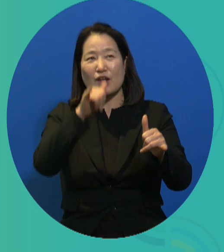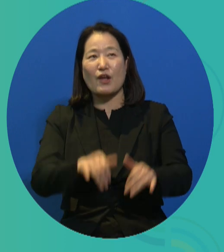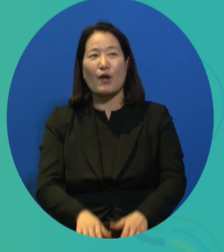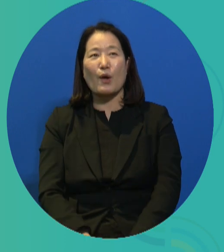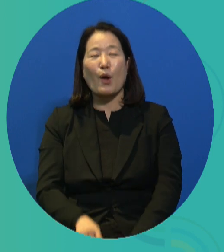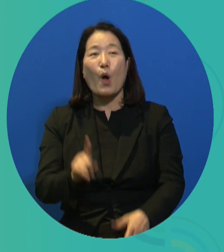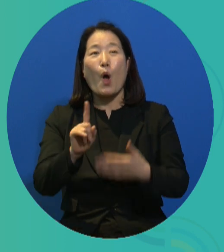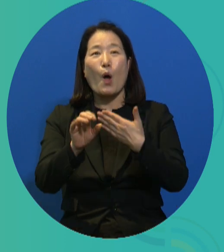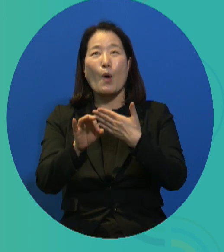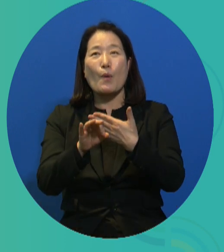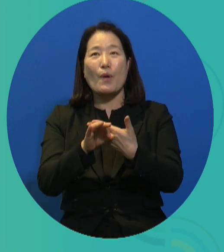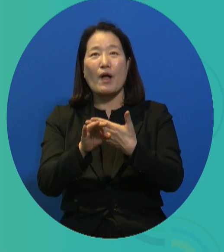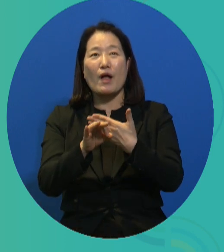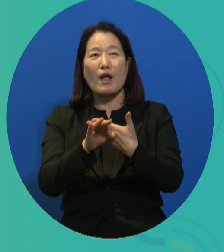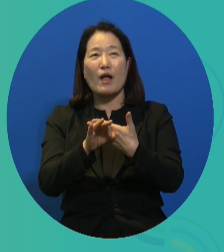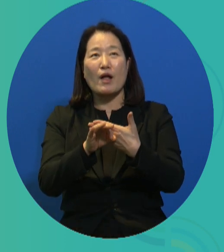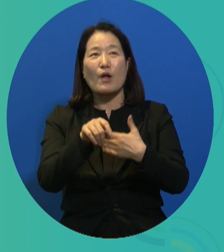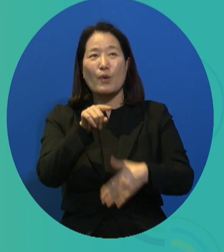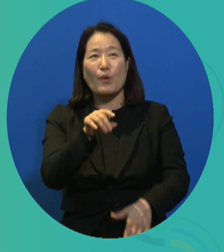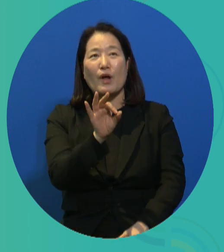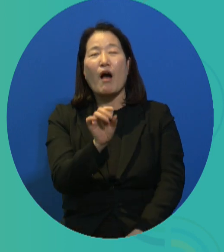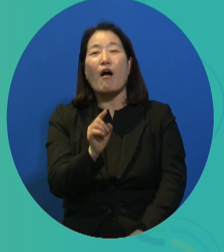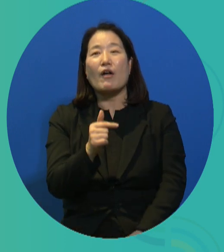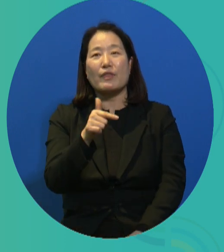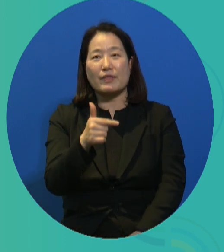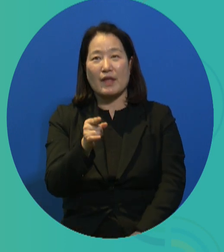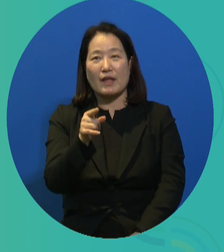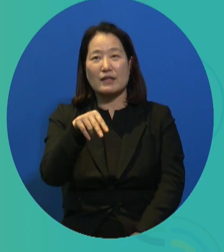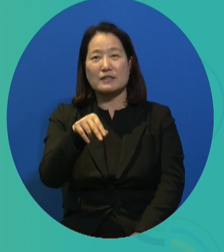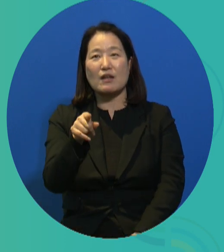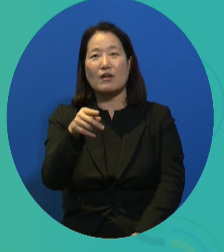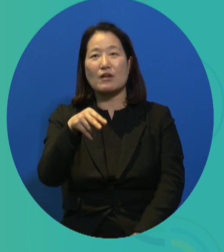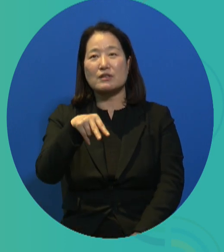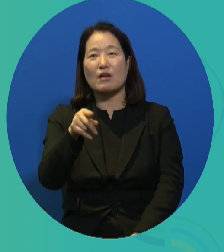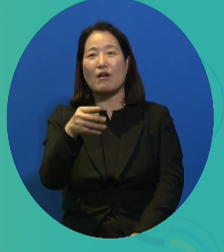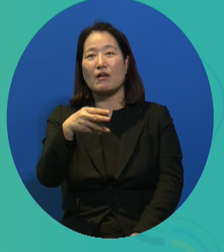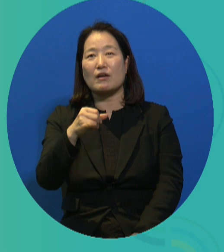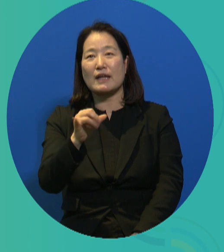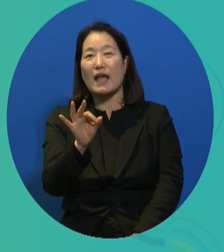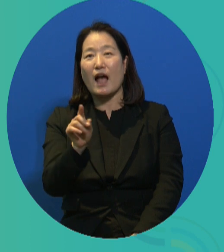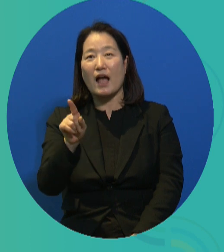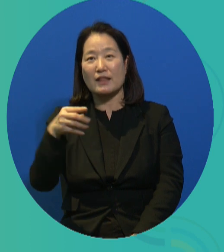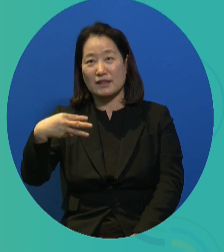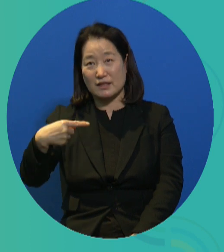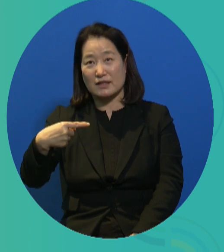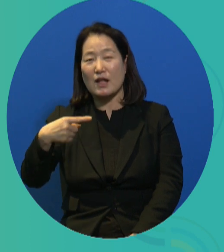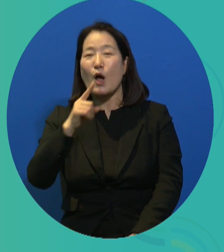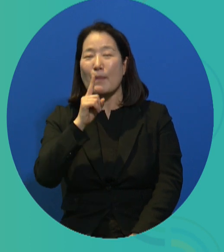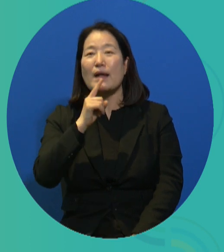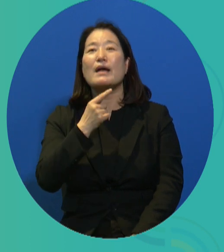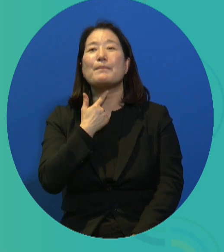people called the disabled body. These disabled body people were construed as unnecessary.